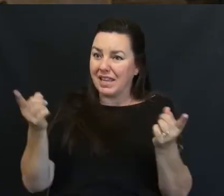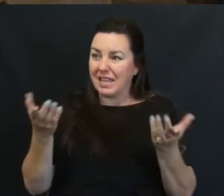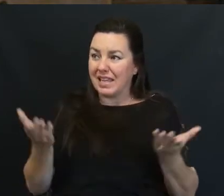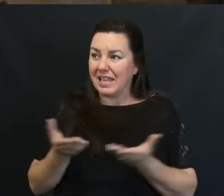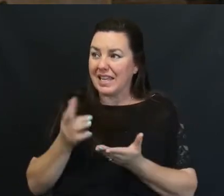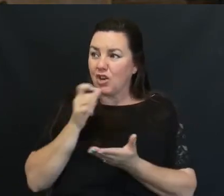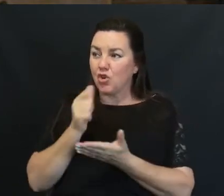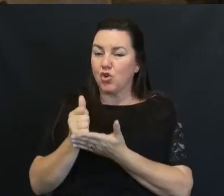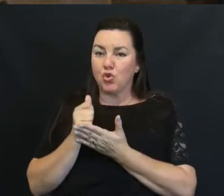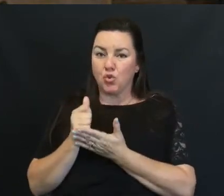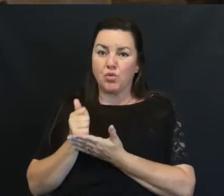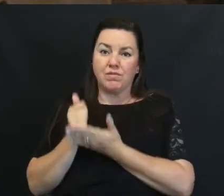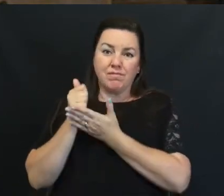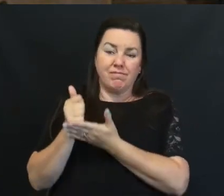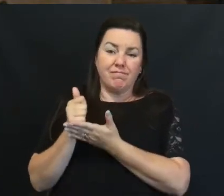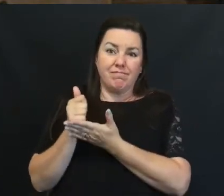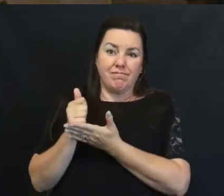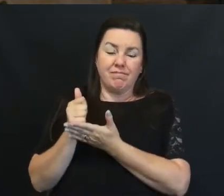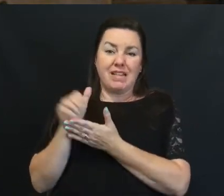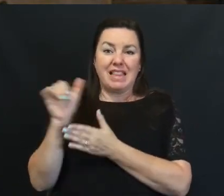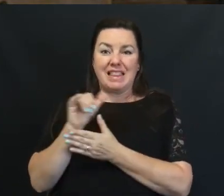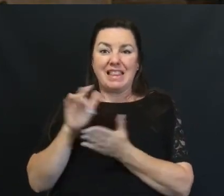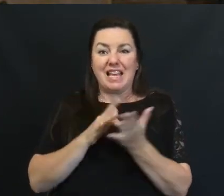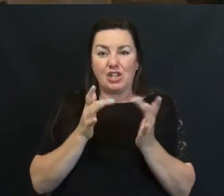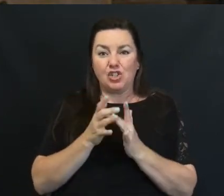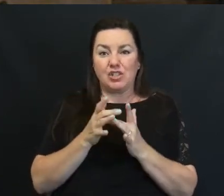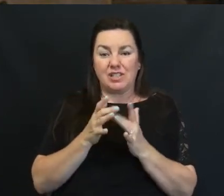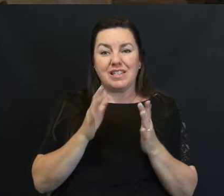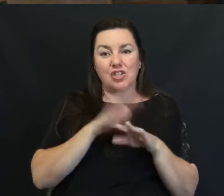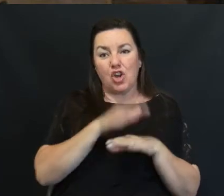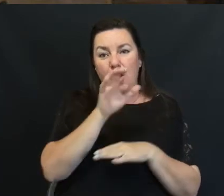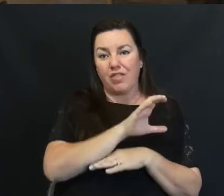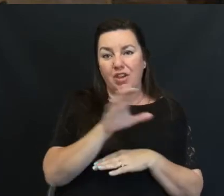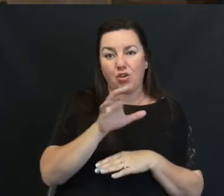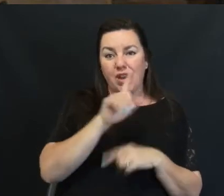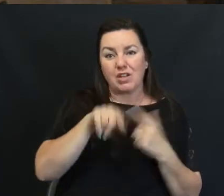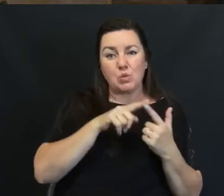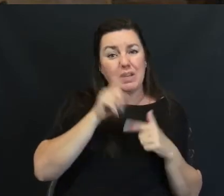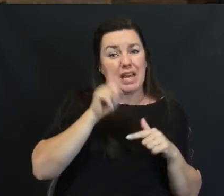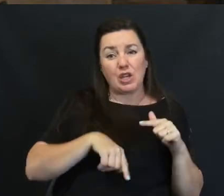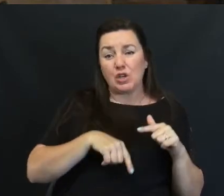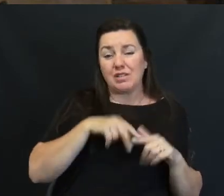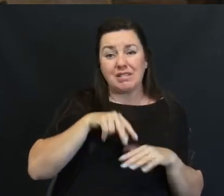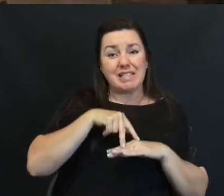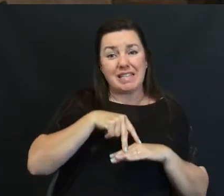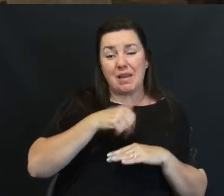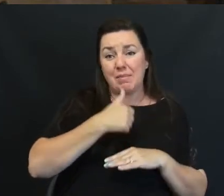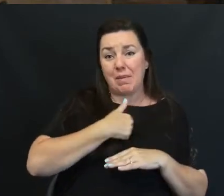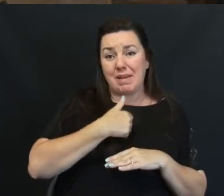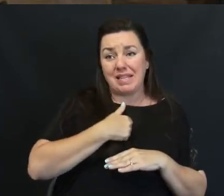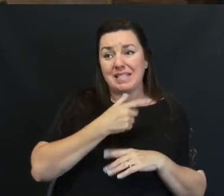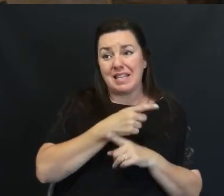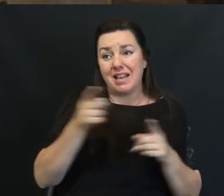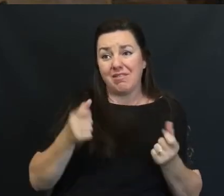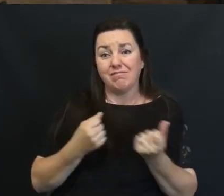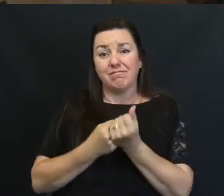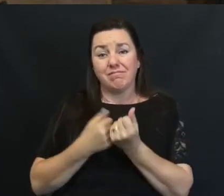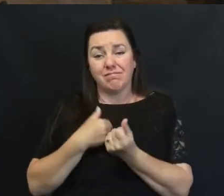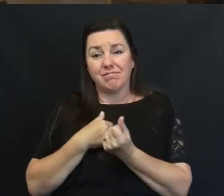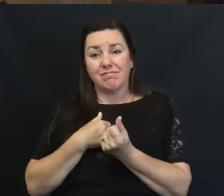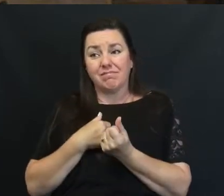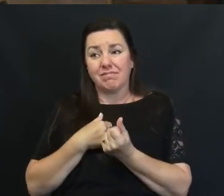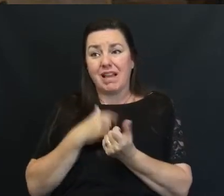who held me up On a cross Like Jesus When I couldn't Stand by myself I would like to